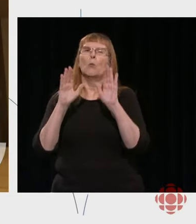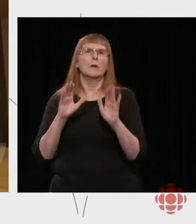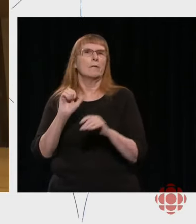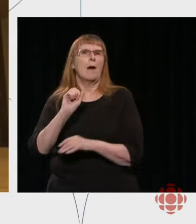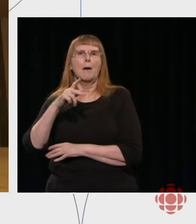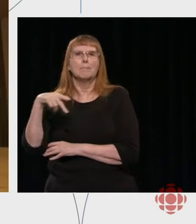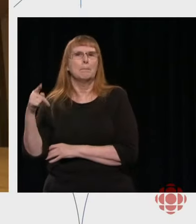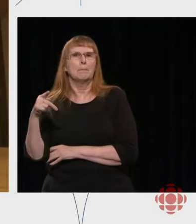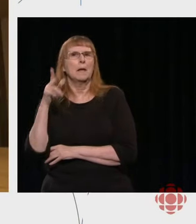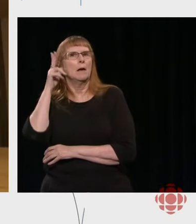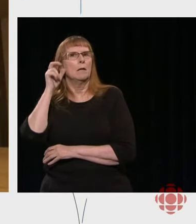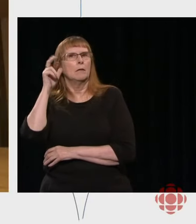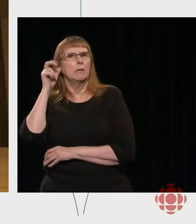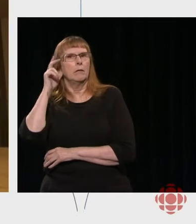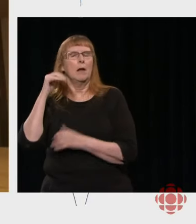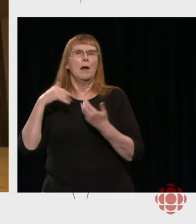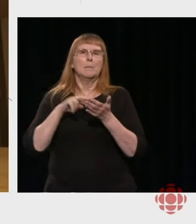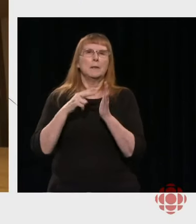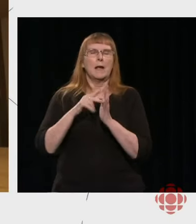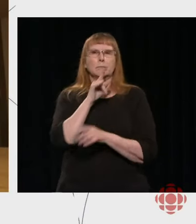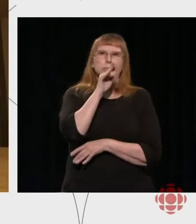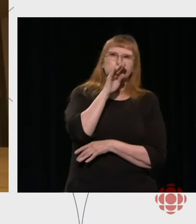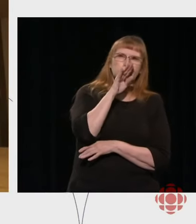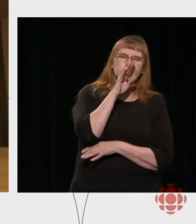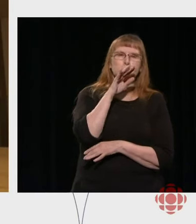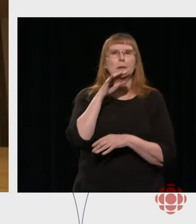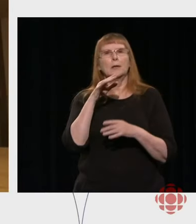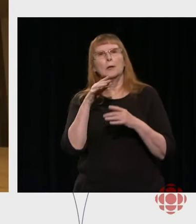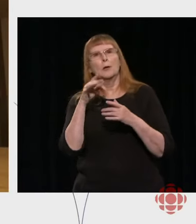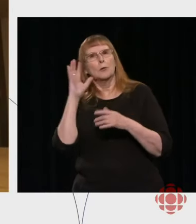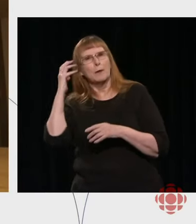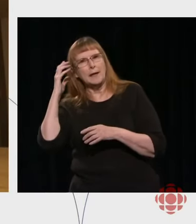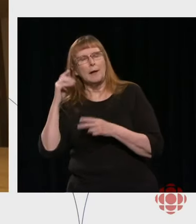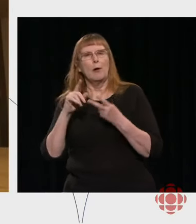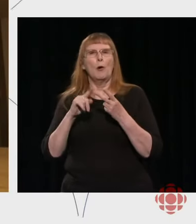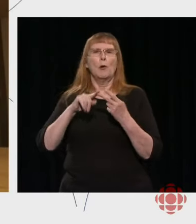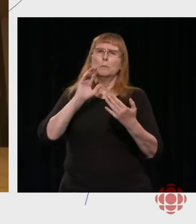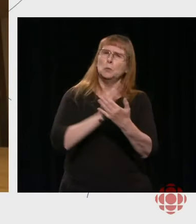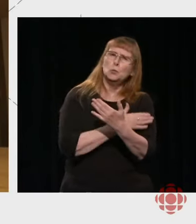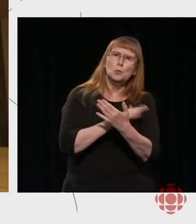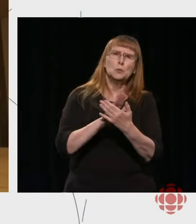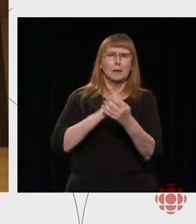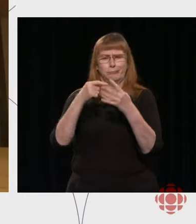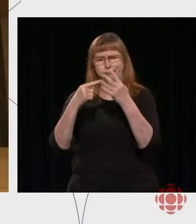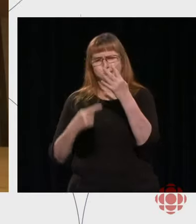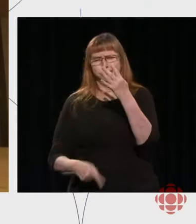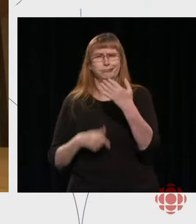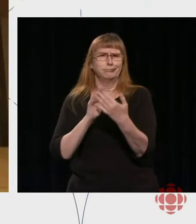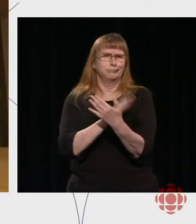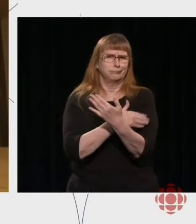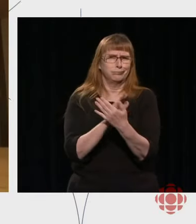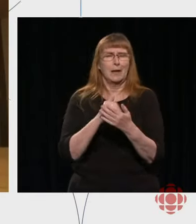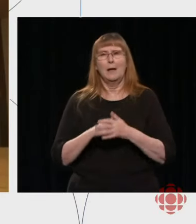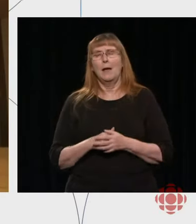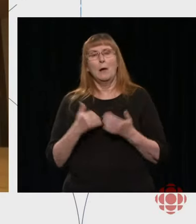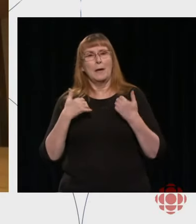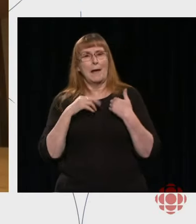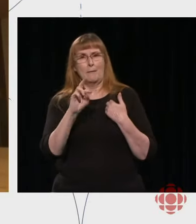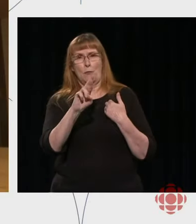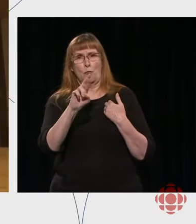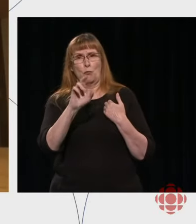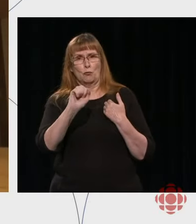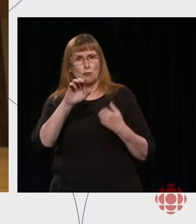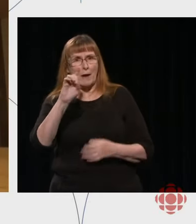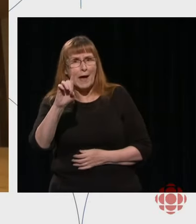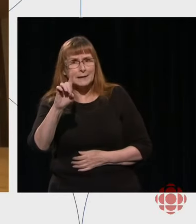from spoken radio and music radio. We have Rad, which is a journalistic lab on all digital platforms, so we